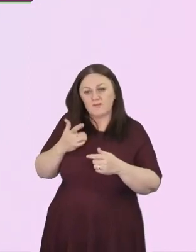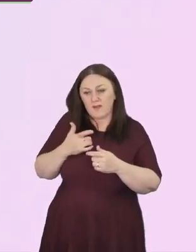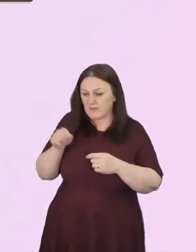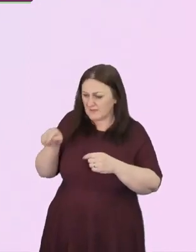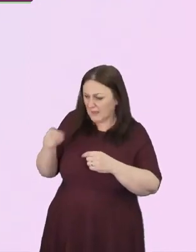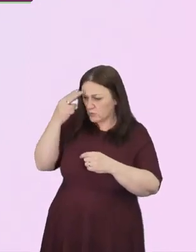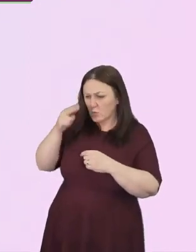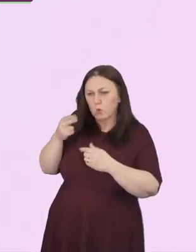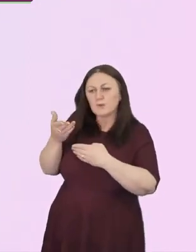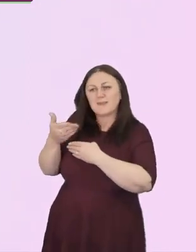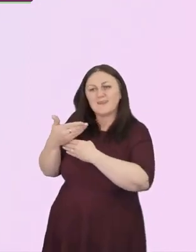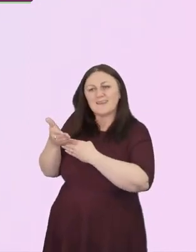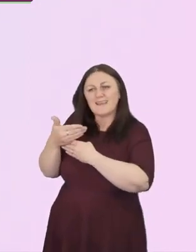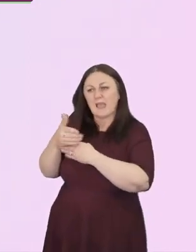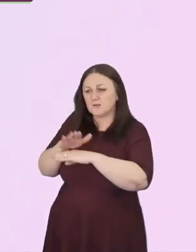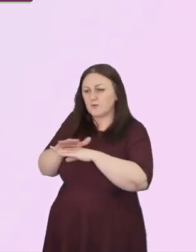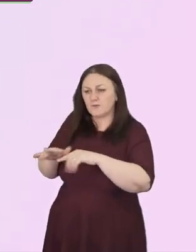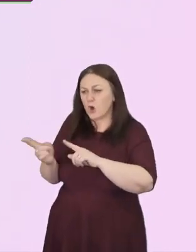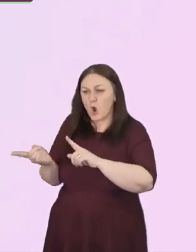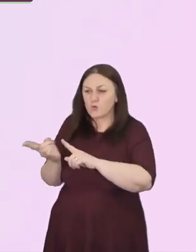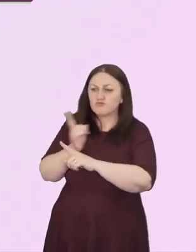Now, why do I tell you this?